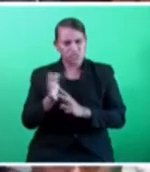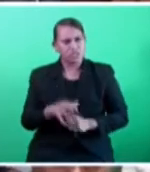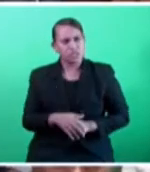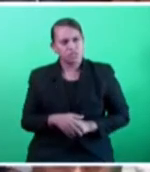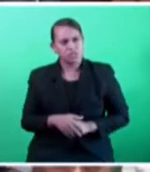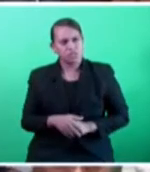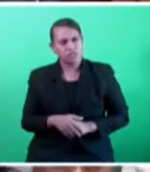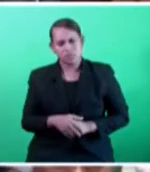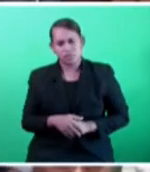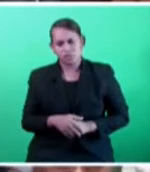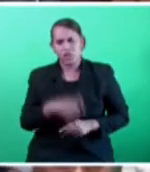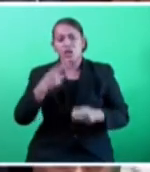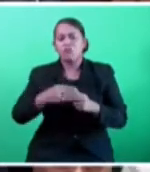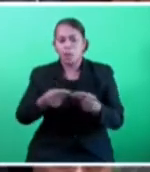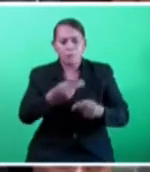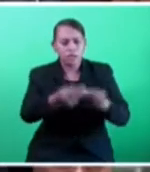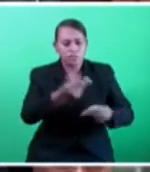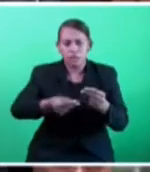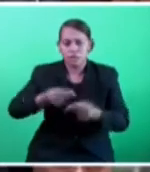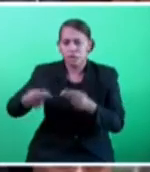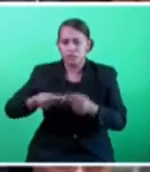to plant mangroves.